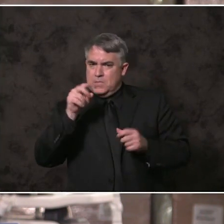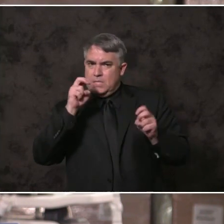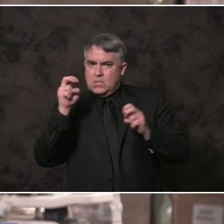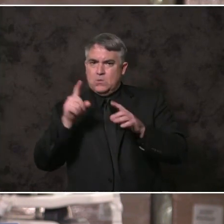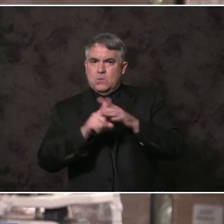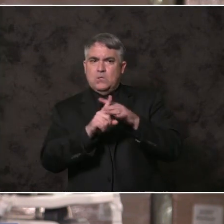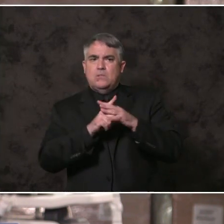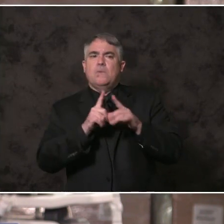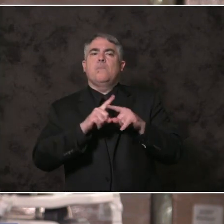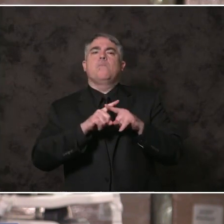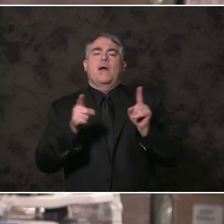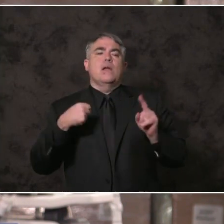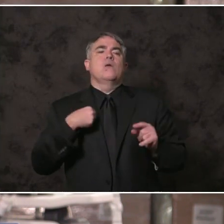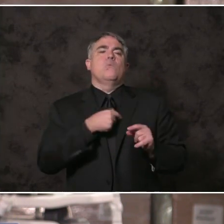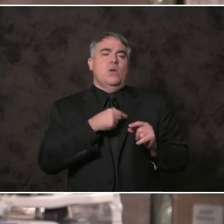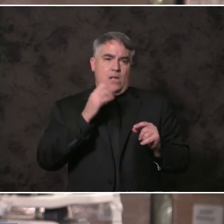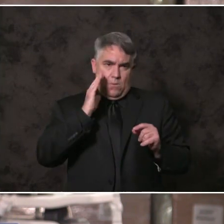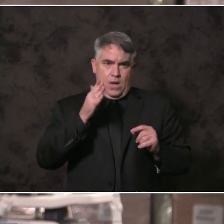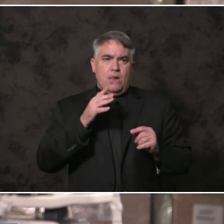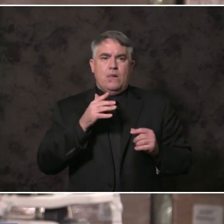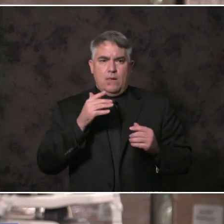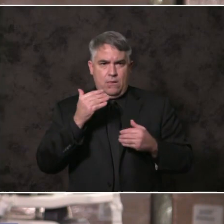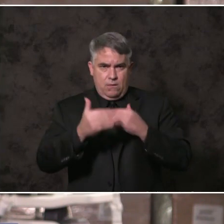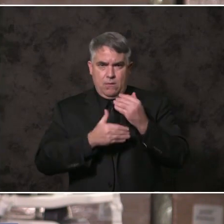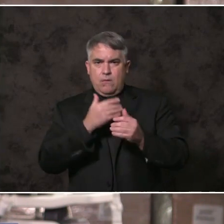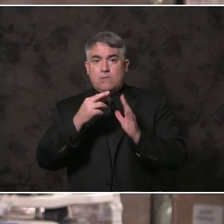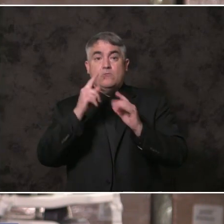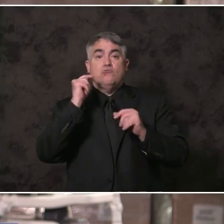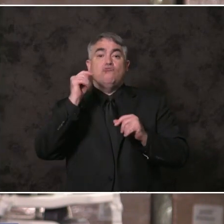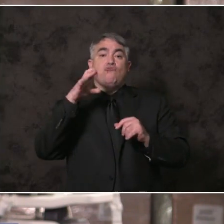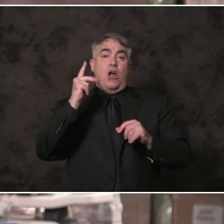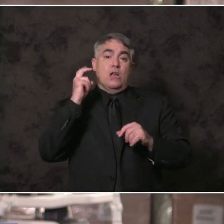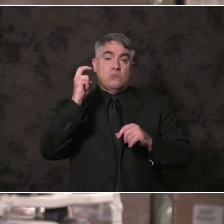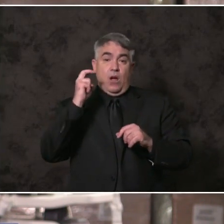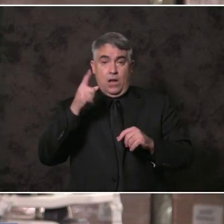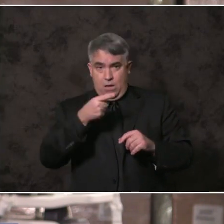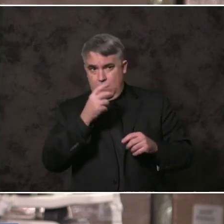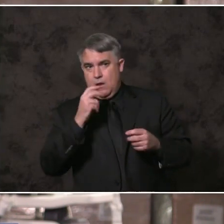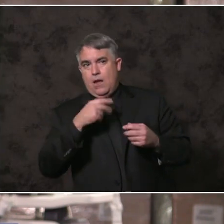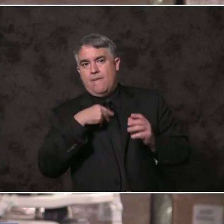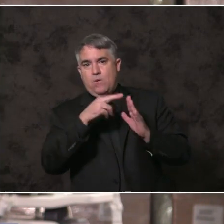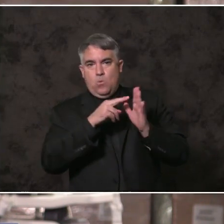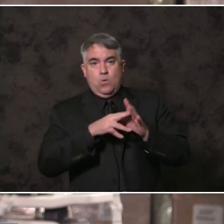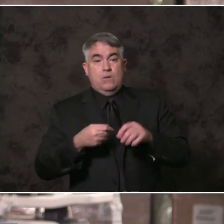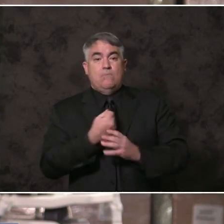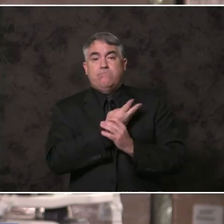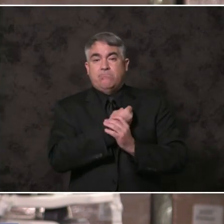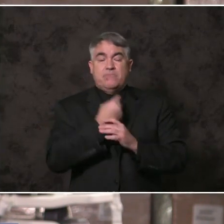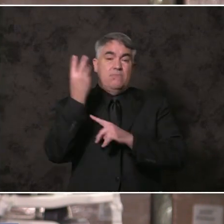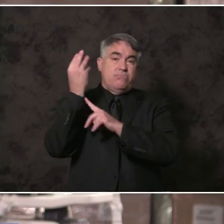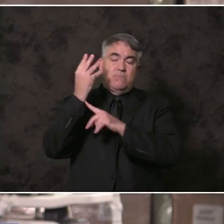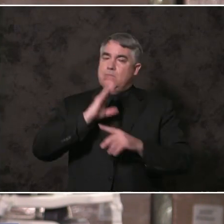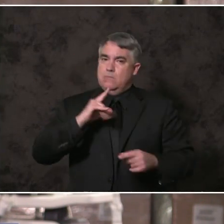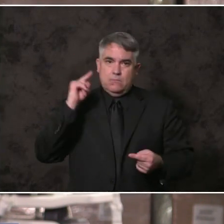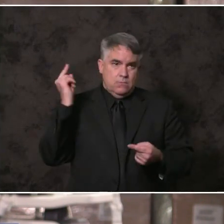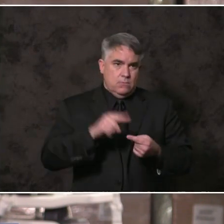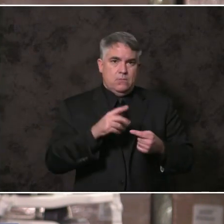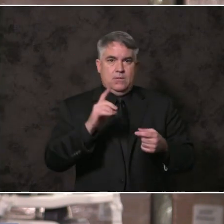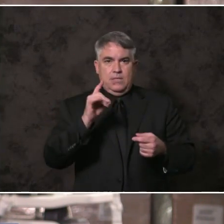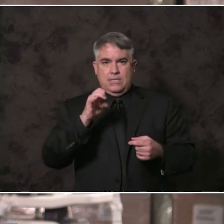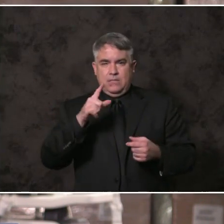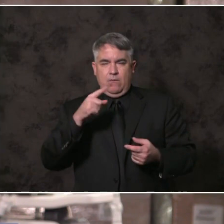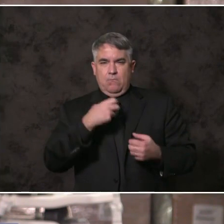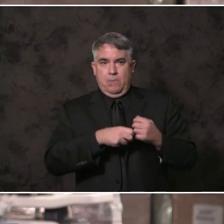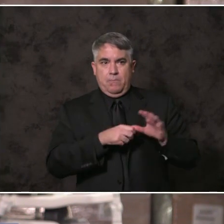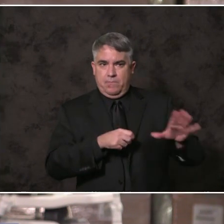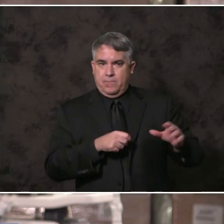advanced clean truck rule that will reduce diesel truck emissions polluting residential neighborhoods. Pollution control measures for commercial harbor crafts so we